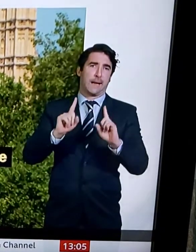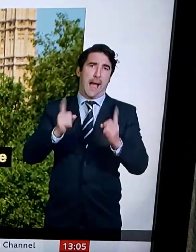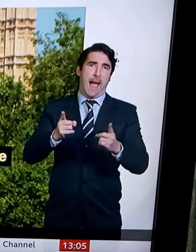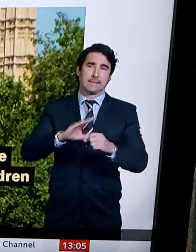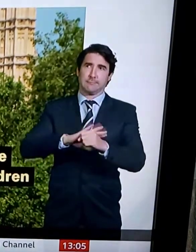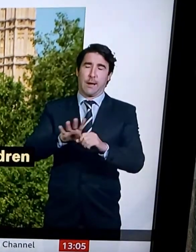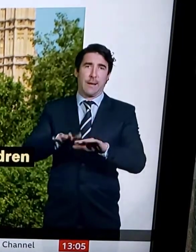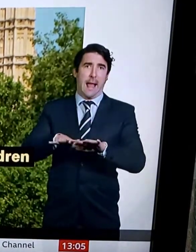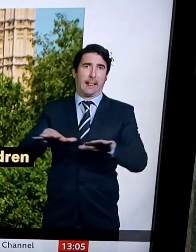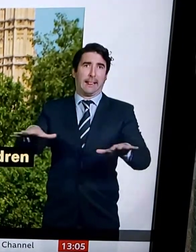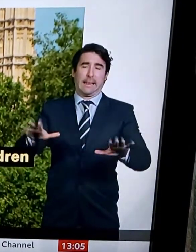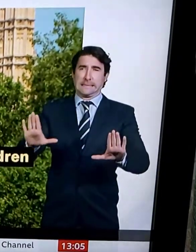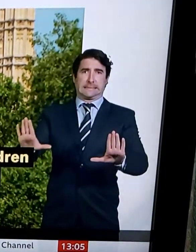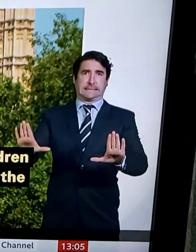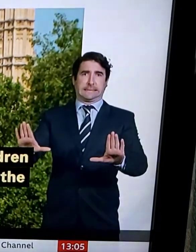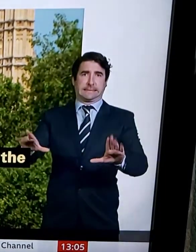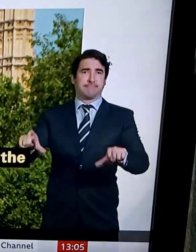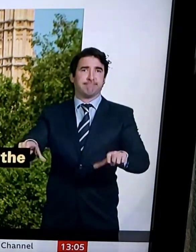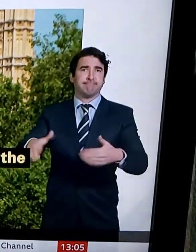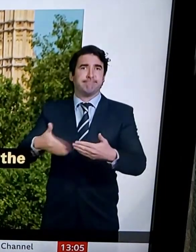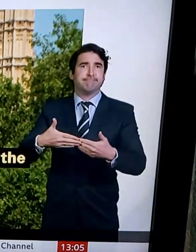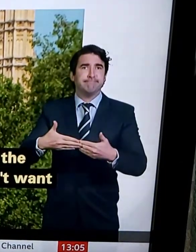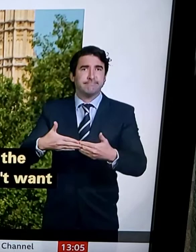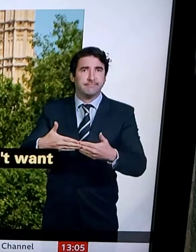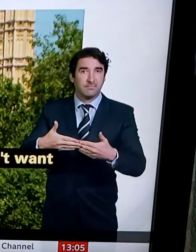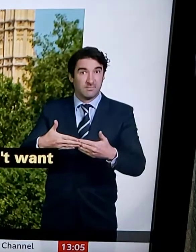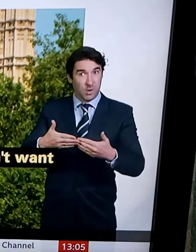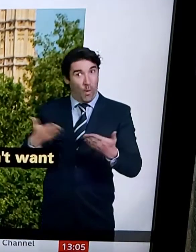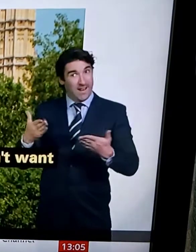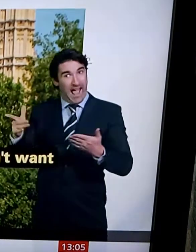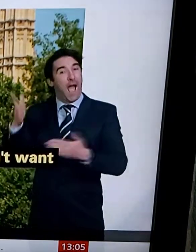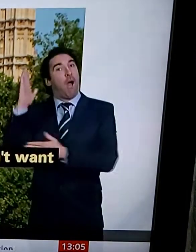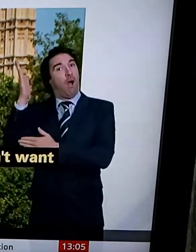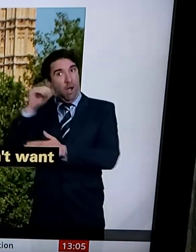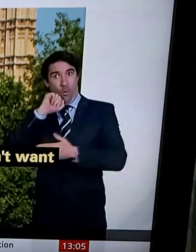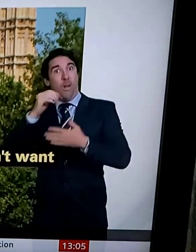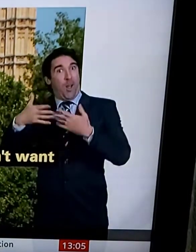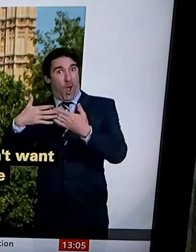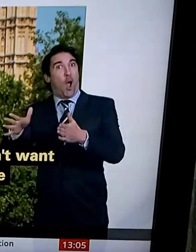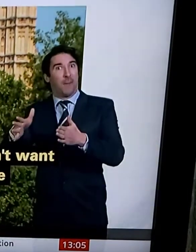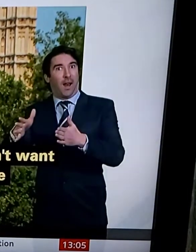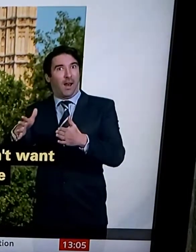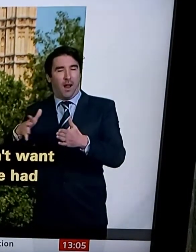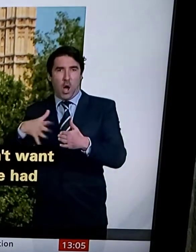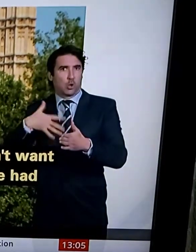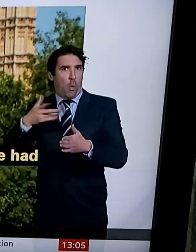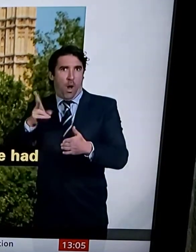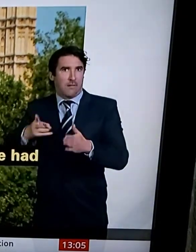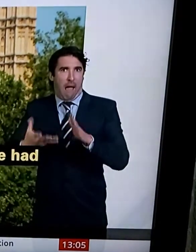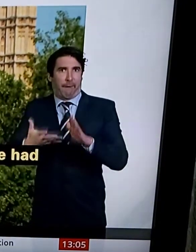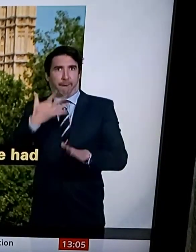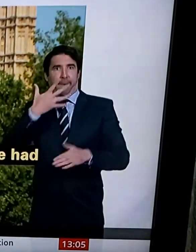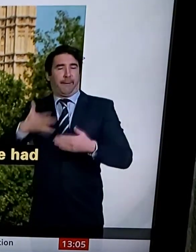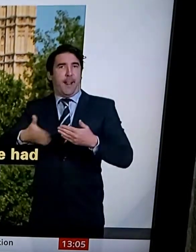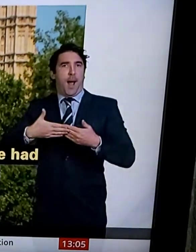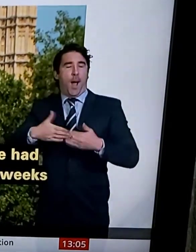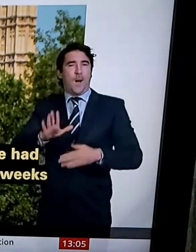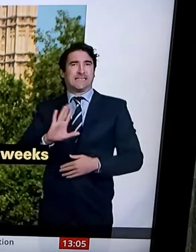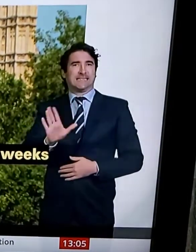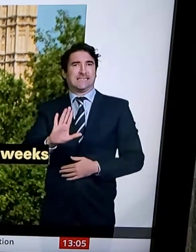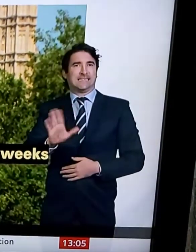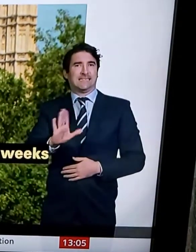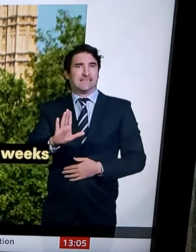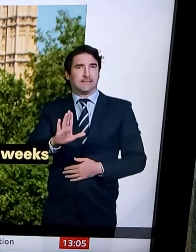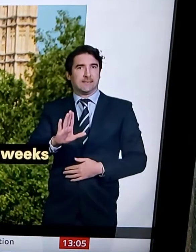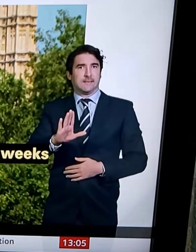to be done about this, because these crossings are extremely dangerous. And I think it's going to be a crucial week for the British government, because pretty much